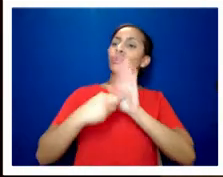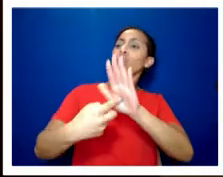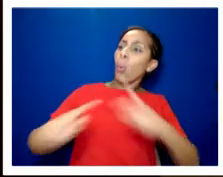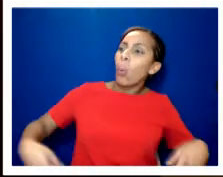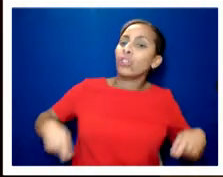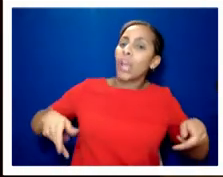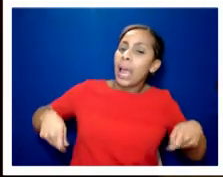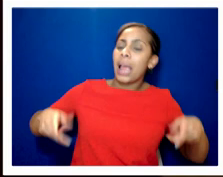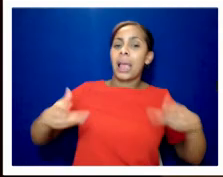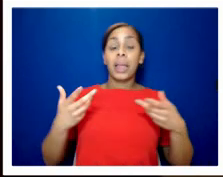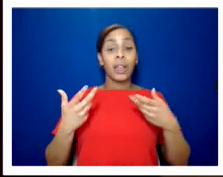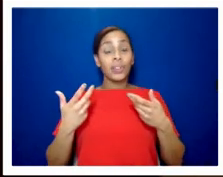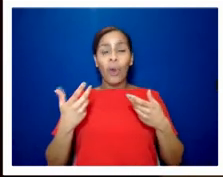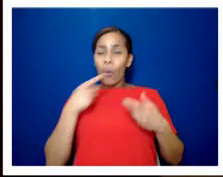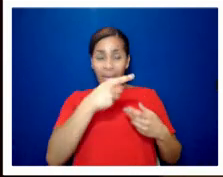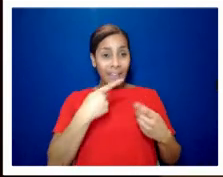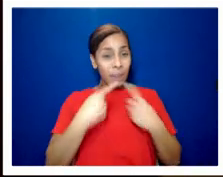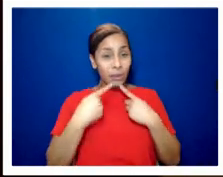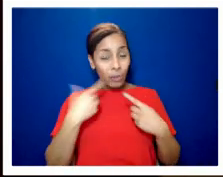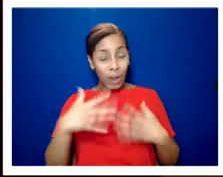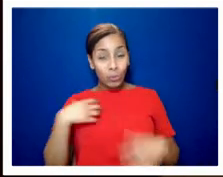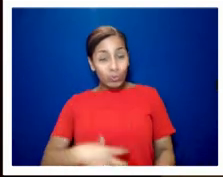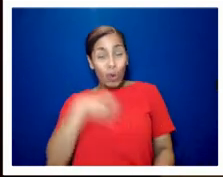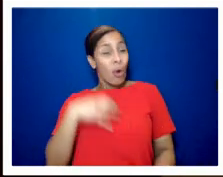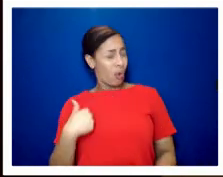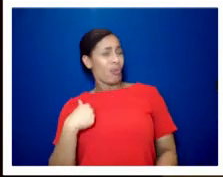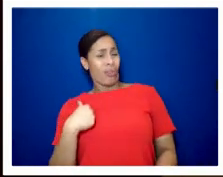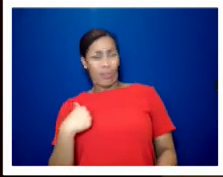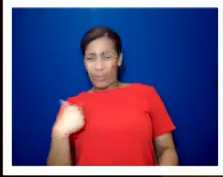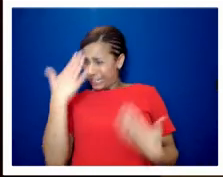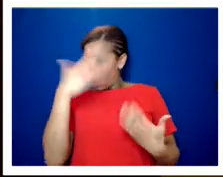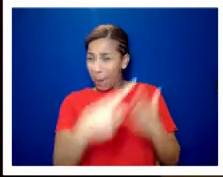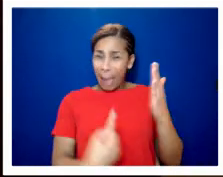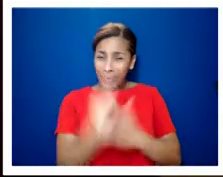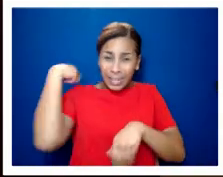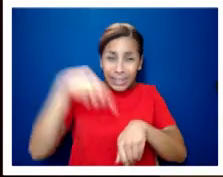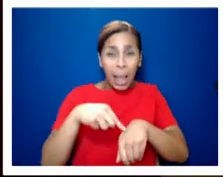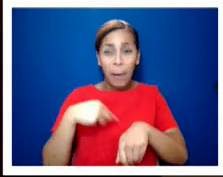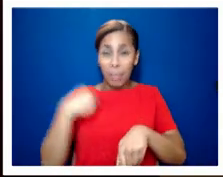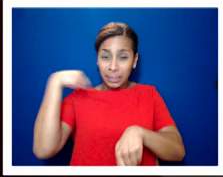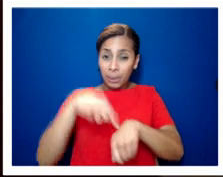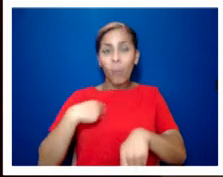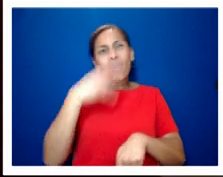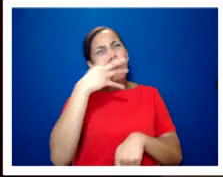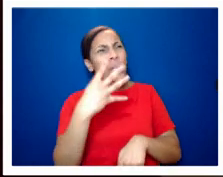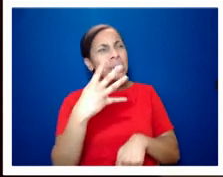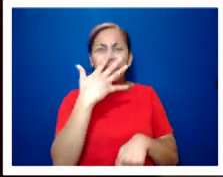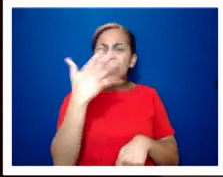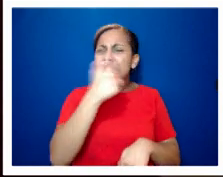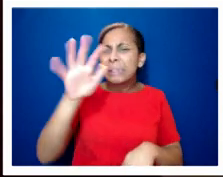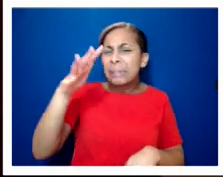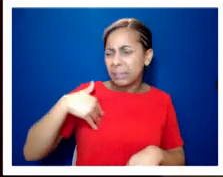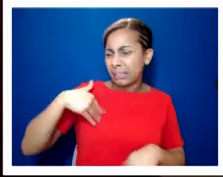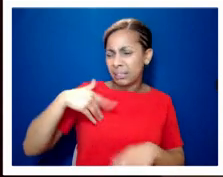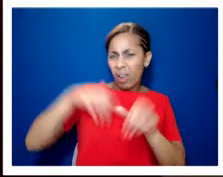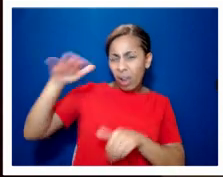so things like that i found quite shocking i just hadn't realized that all of this was going on you know when i was sort of 14 15 16 um at